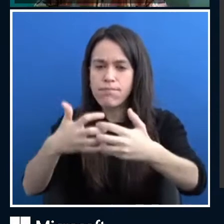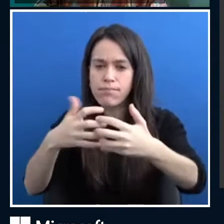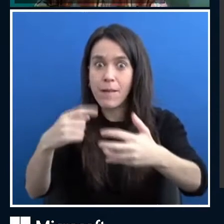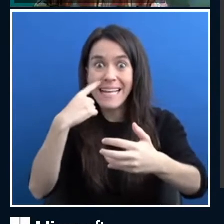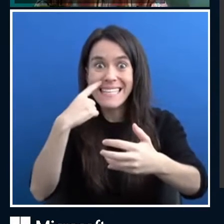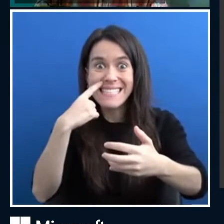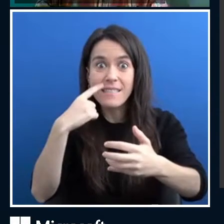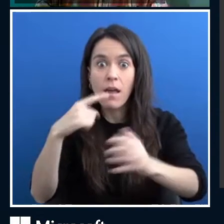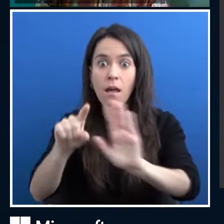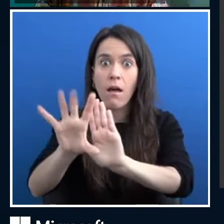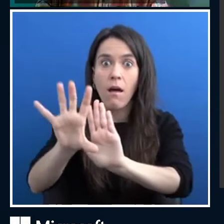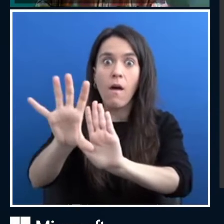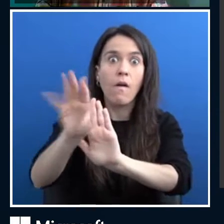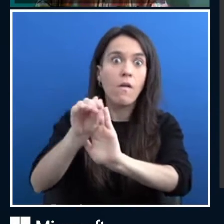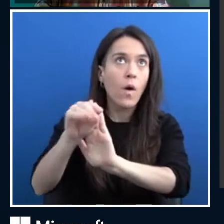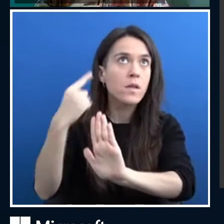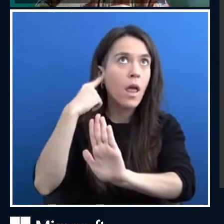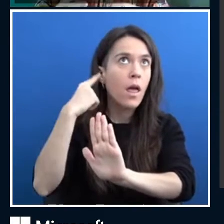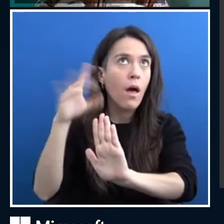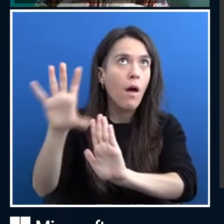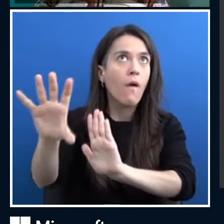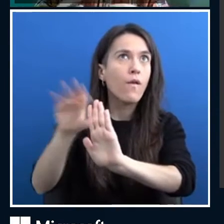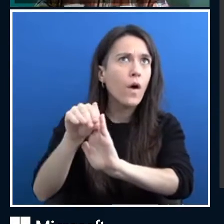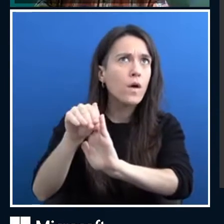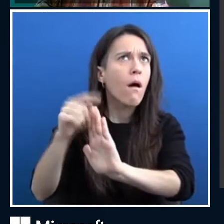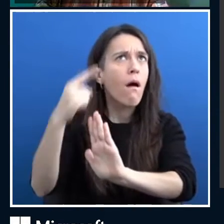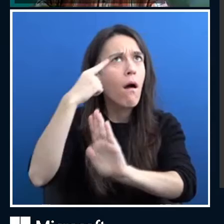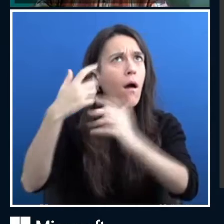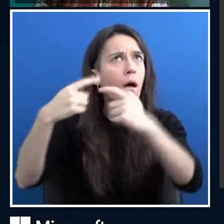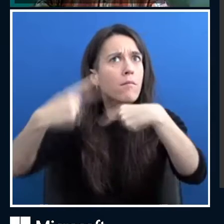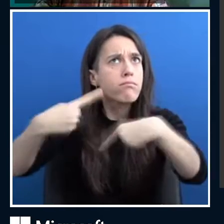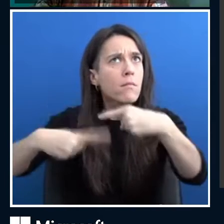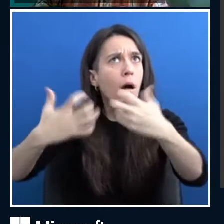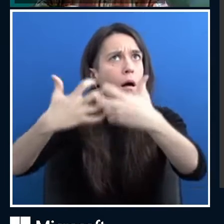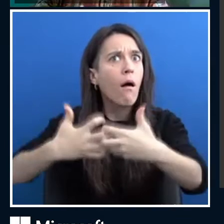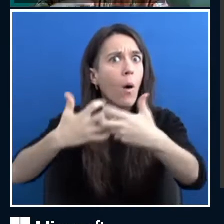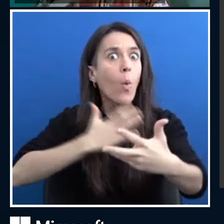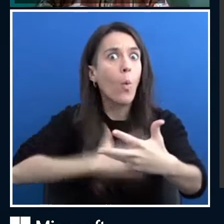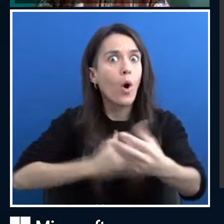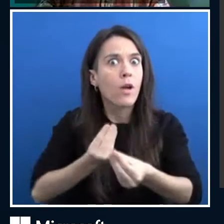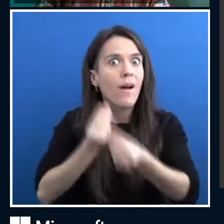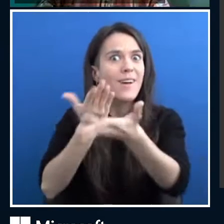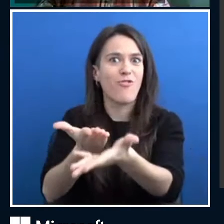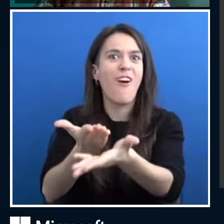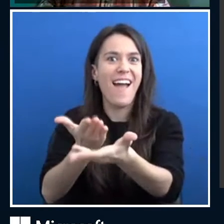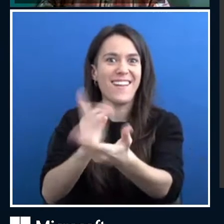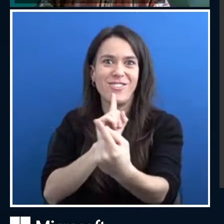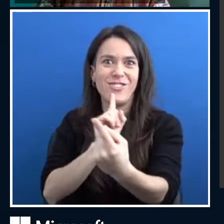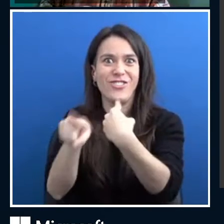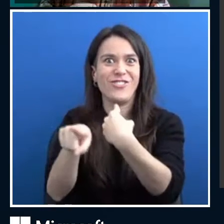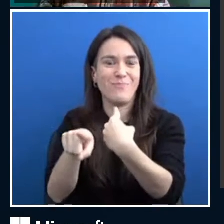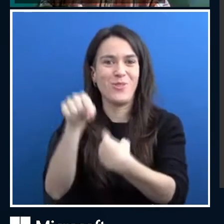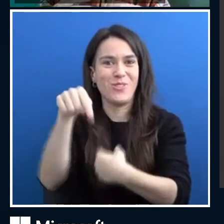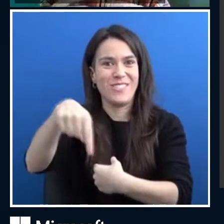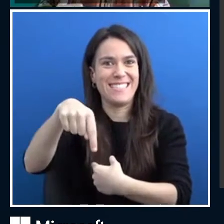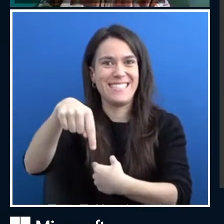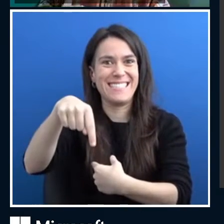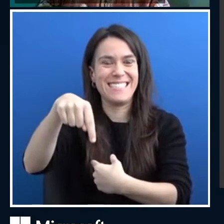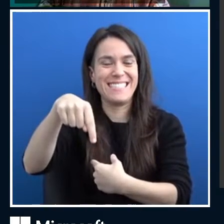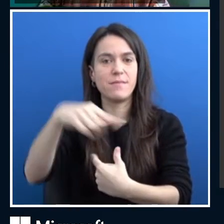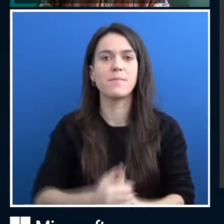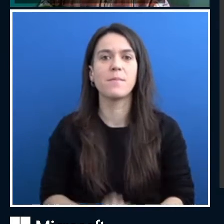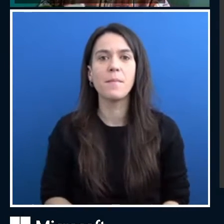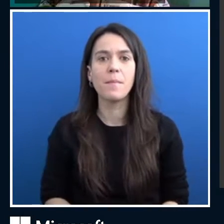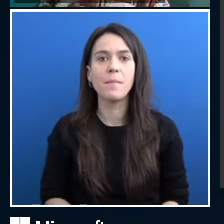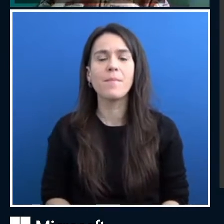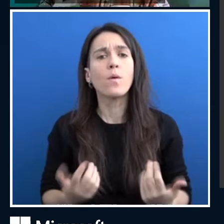assistant to do. But then once it knows like what we want to do, the further actions they are triggered by algorithms